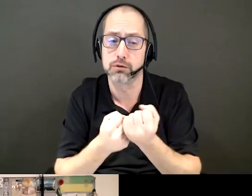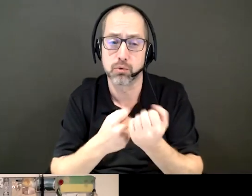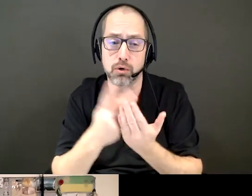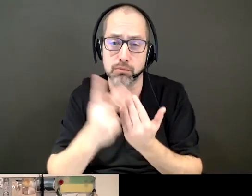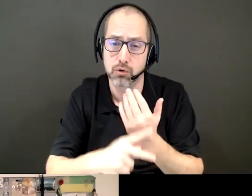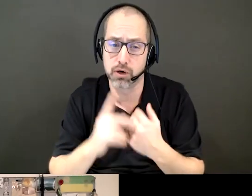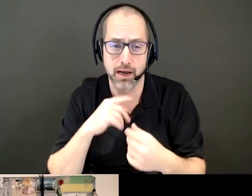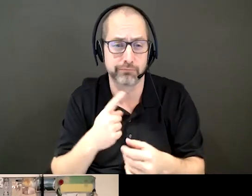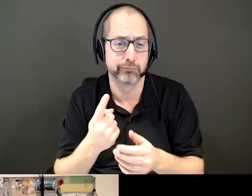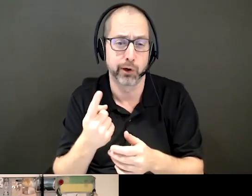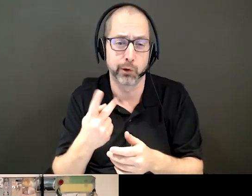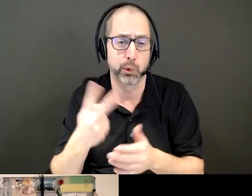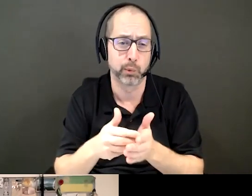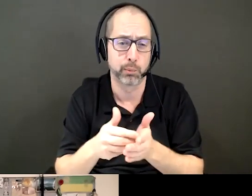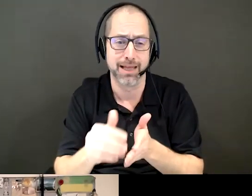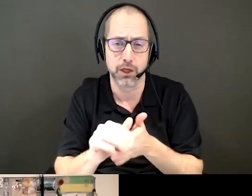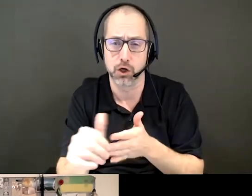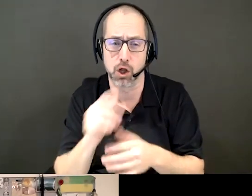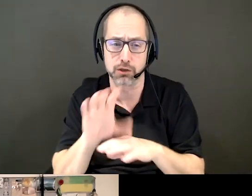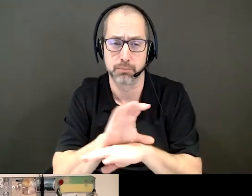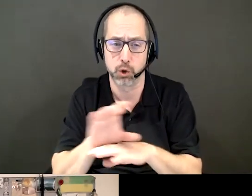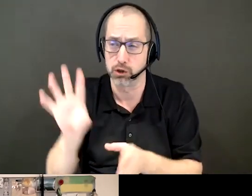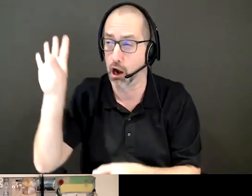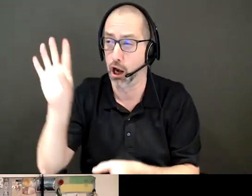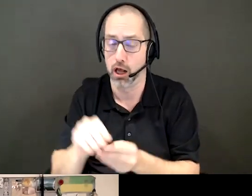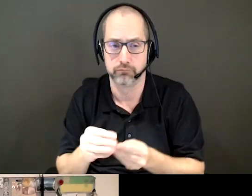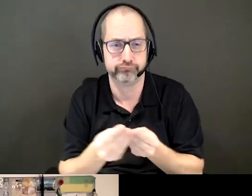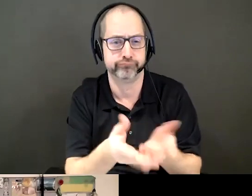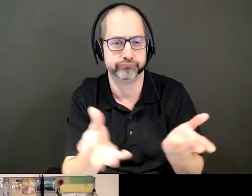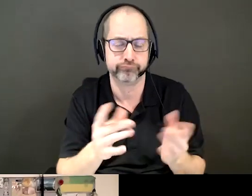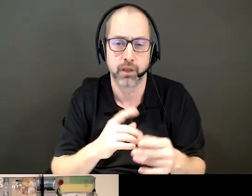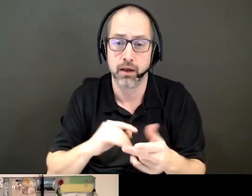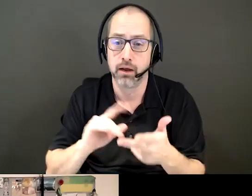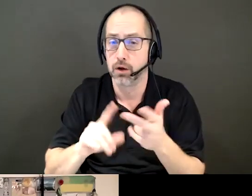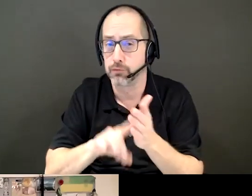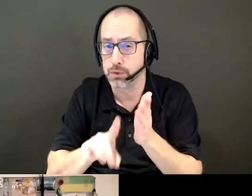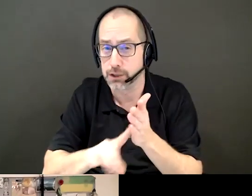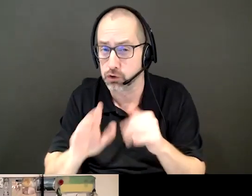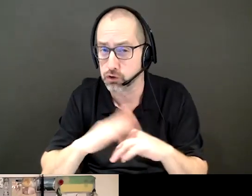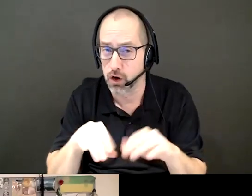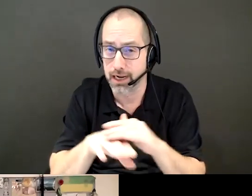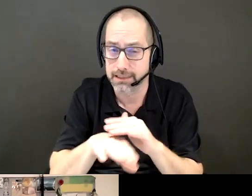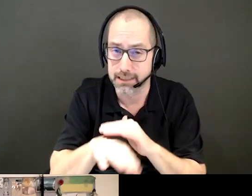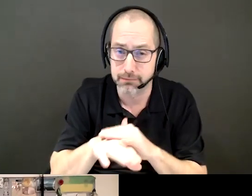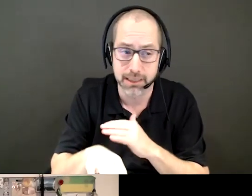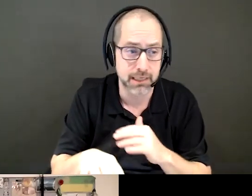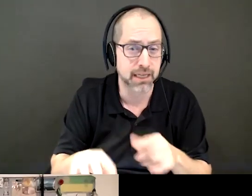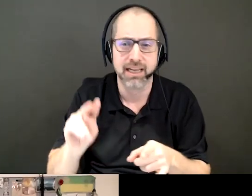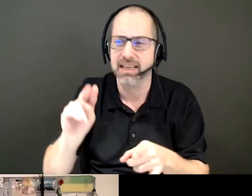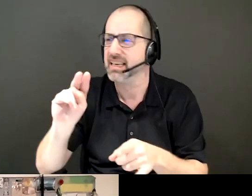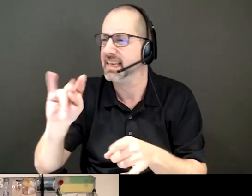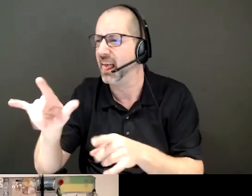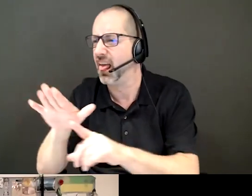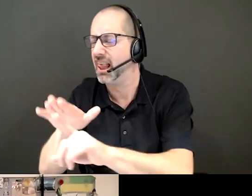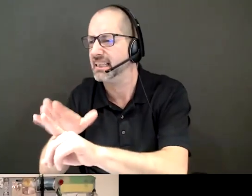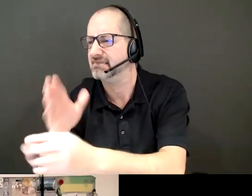million dollars worth of computers to eligible Indigenous students. We do a lot of research on accessibility. Neil, Neil,